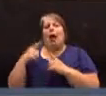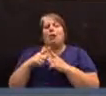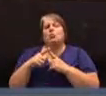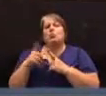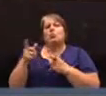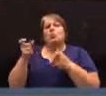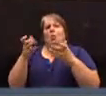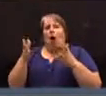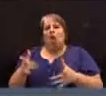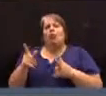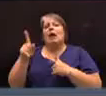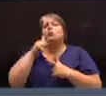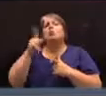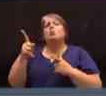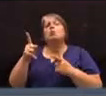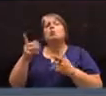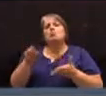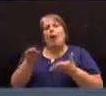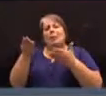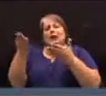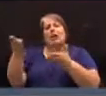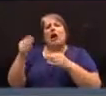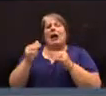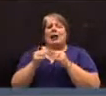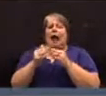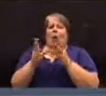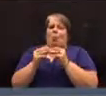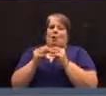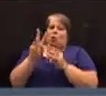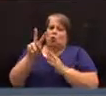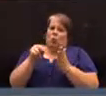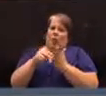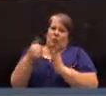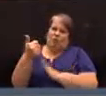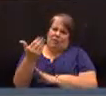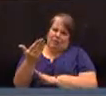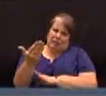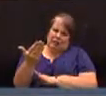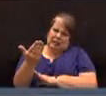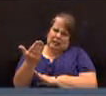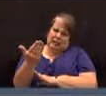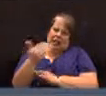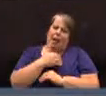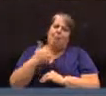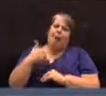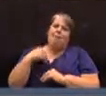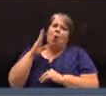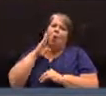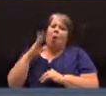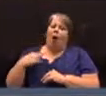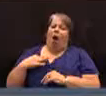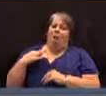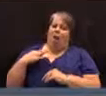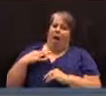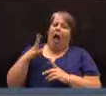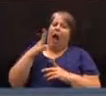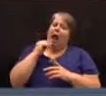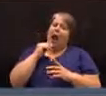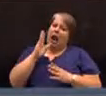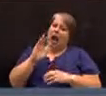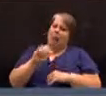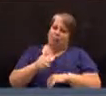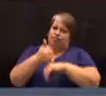Town Meeting with its recommendations at Town Meeting 2015. Members shall apply to and be appointed